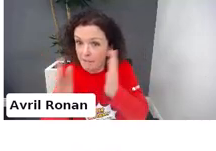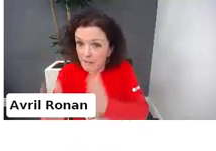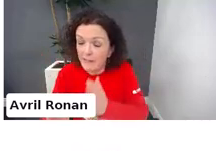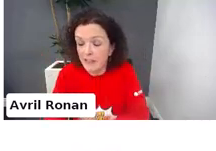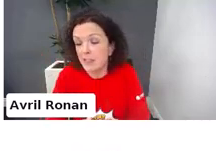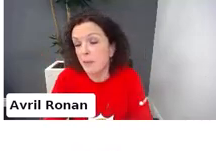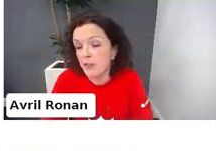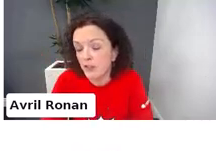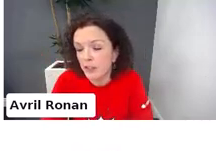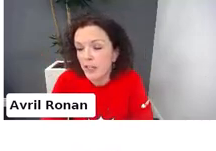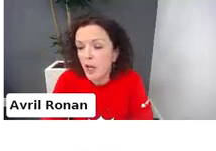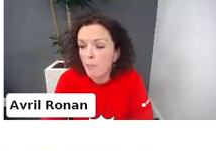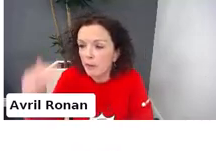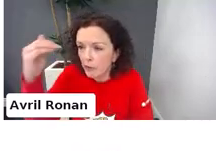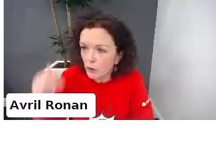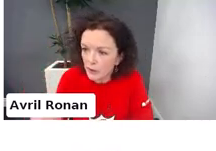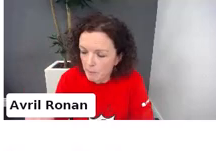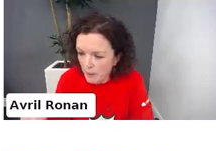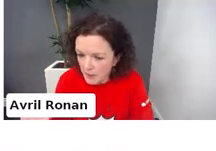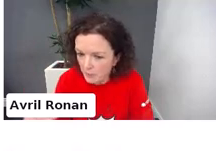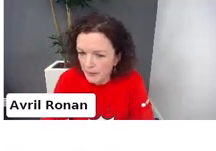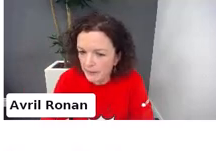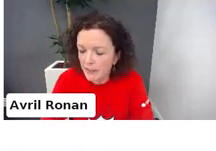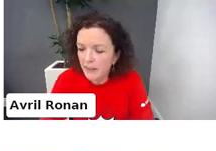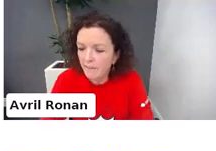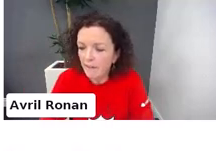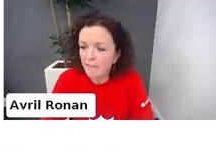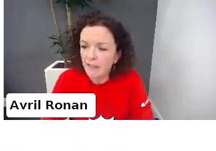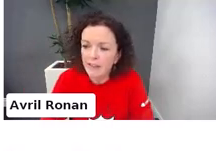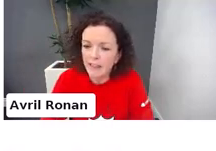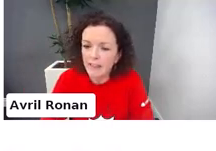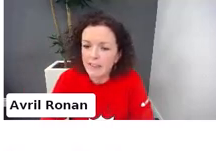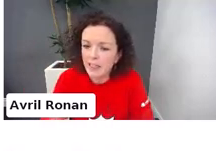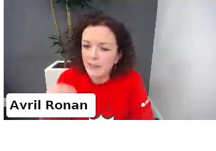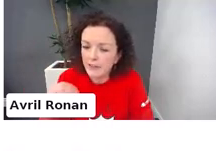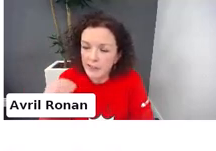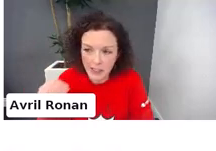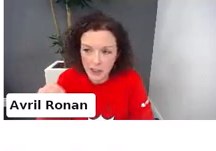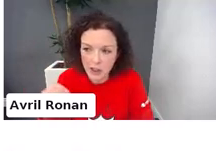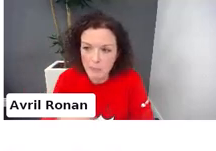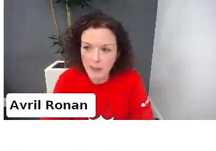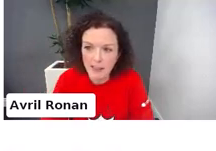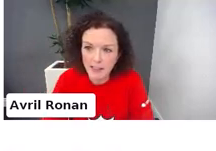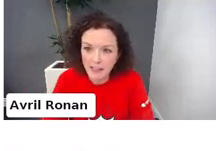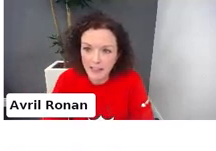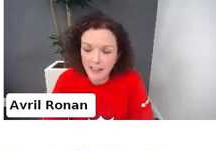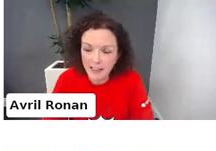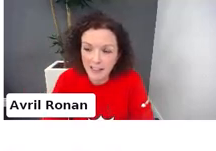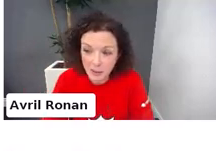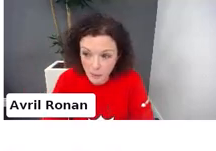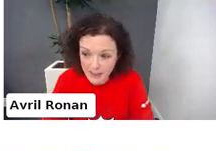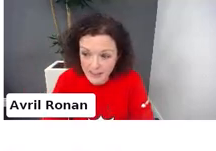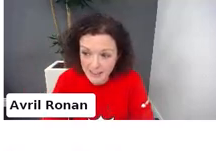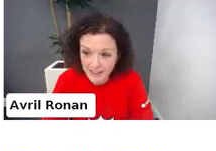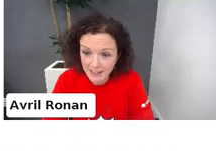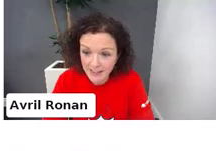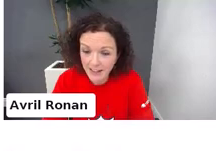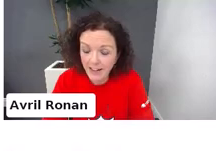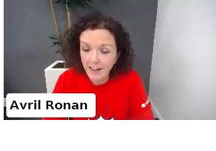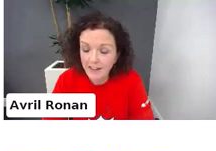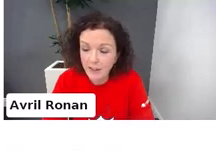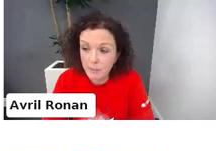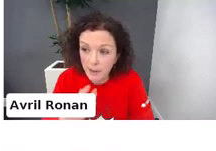there. They find that is better. But if you look at the bottom, then they feel that their attention span is worse